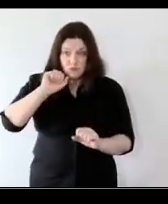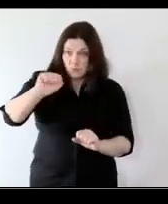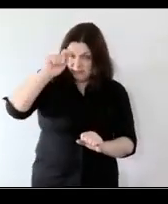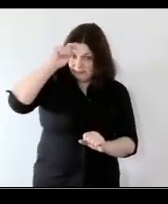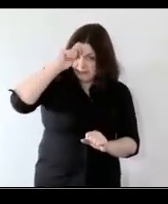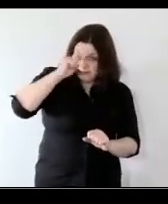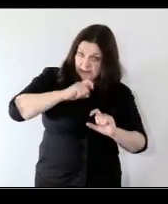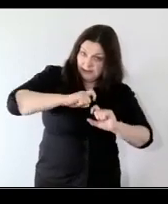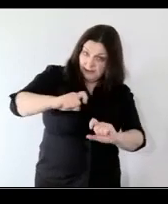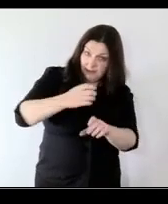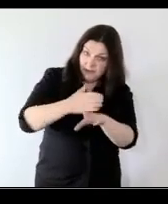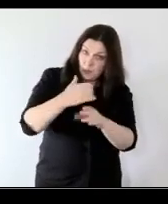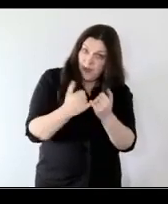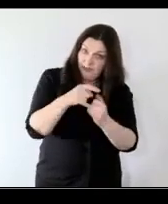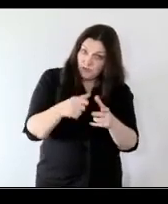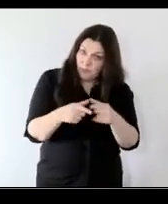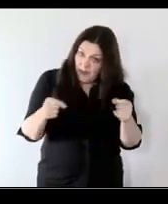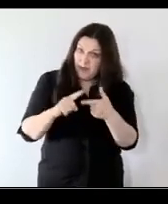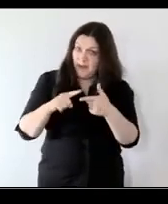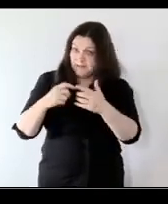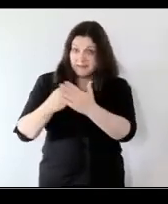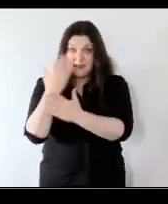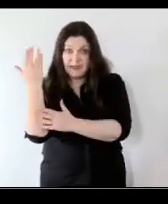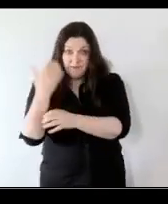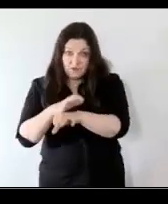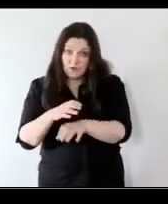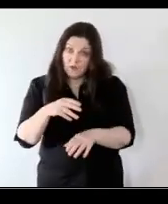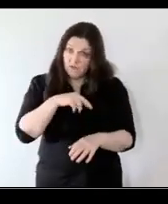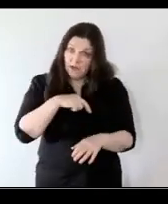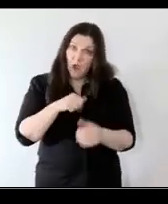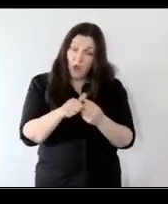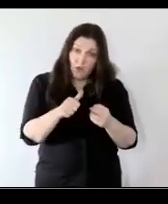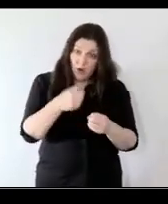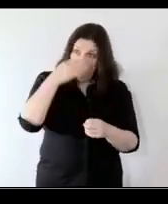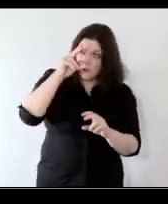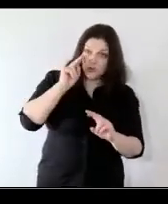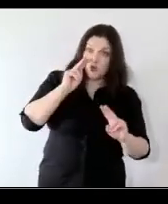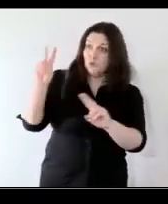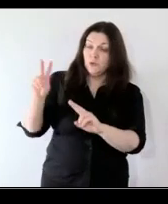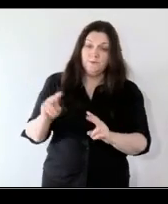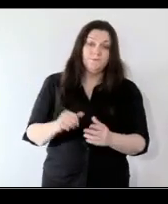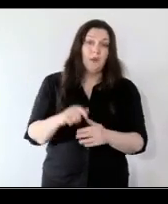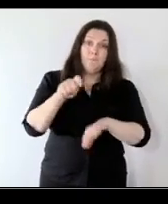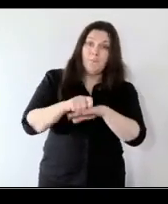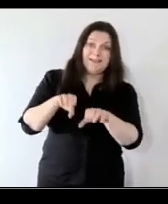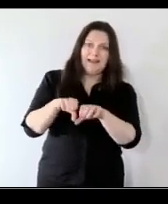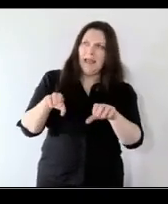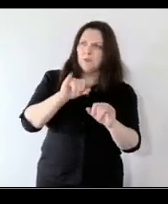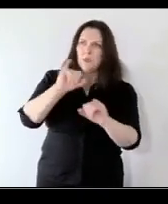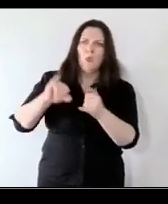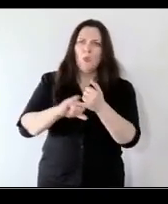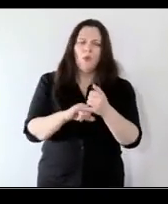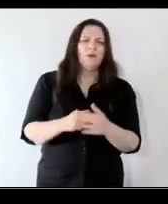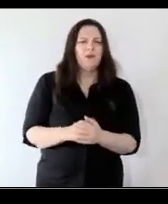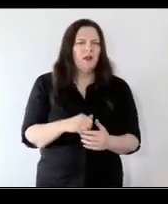retain that and are there other countries ireland should be looking to as best in class uh it's interesting is it because there's no